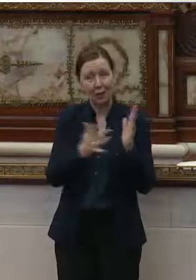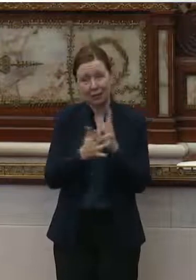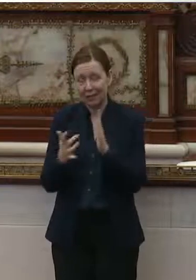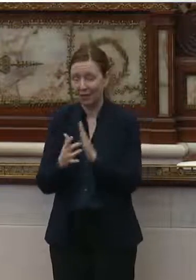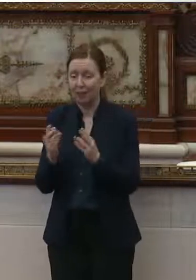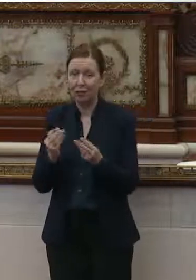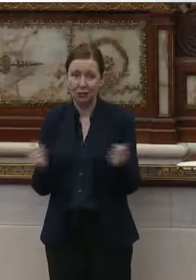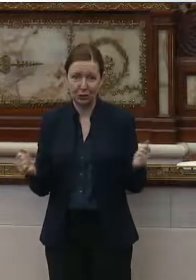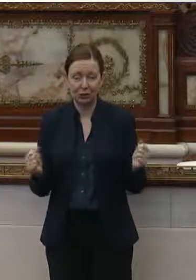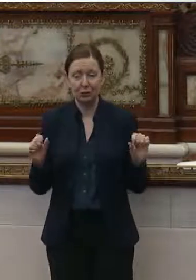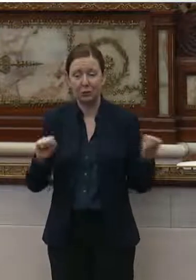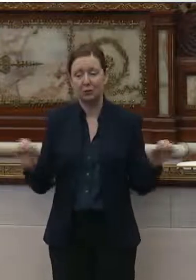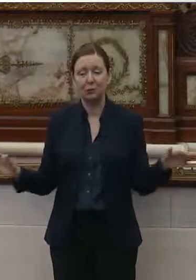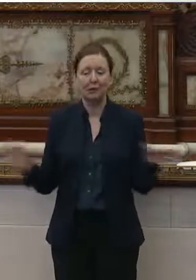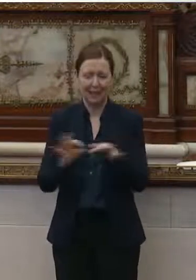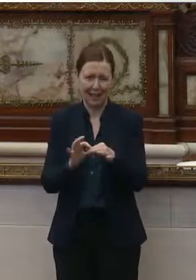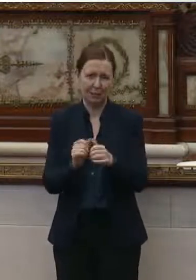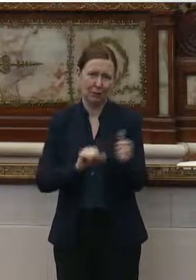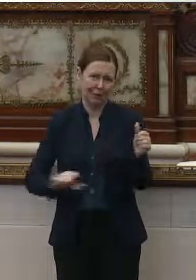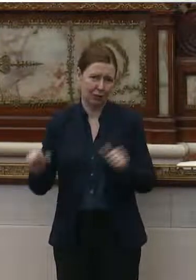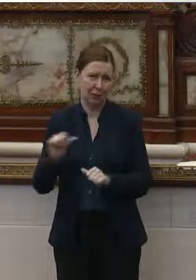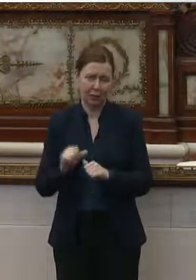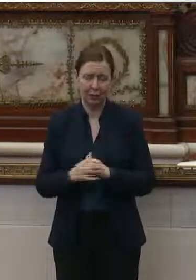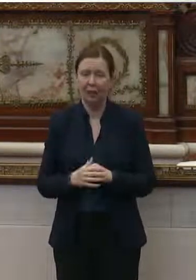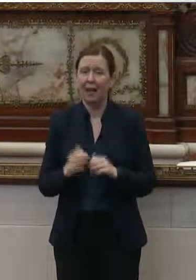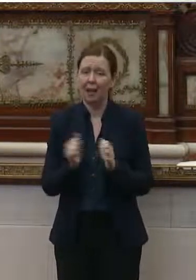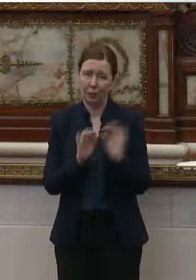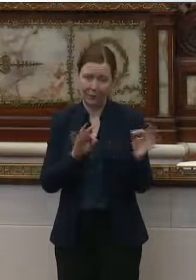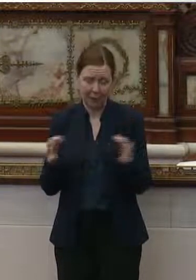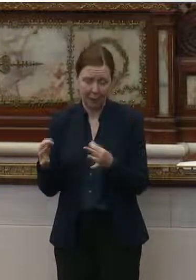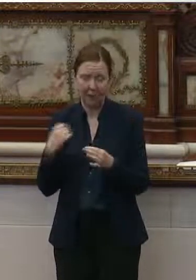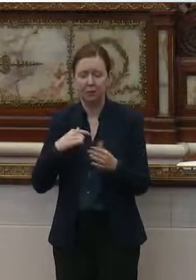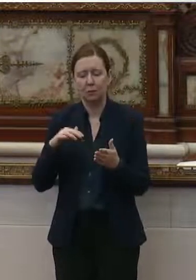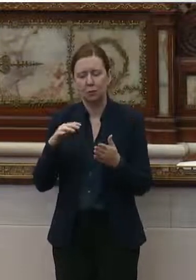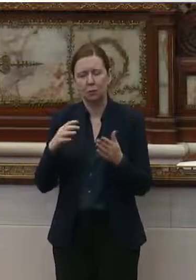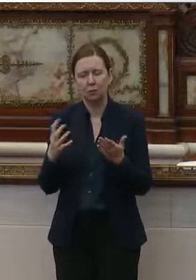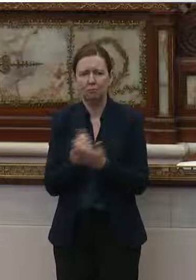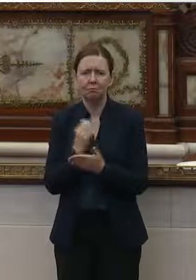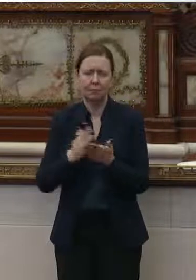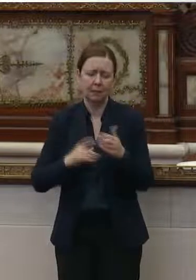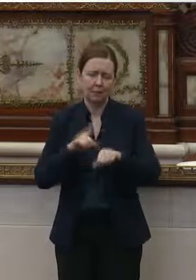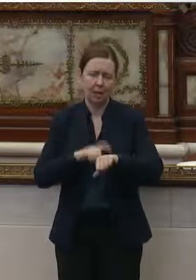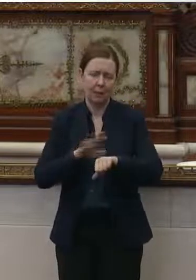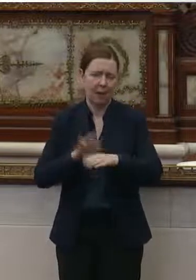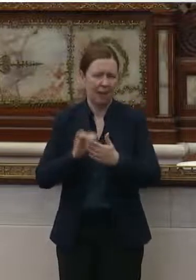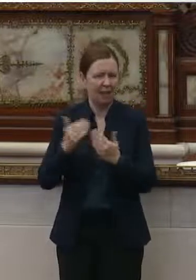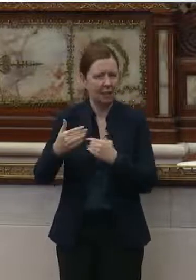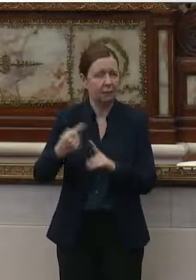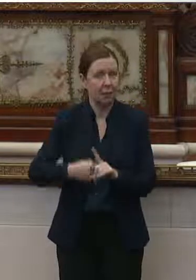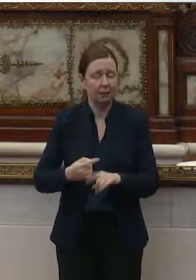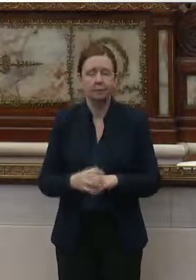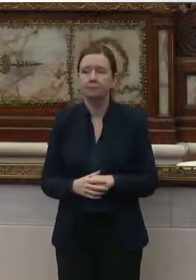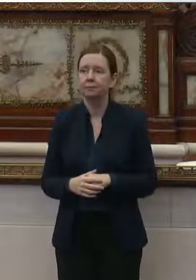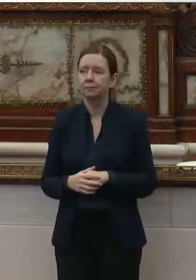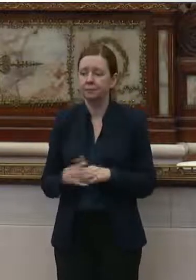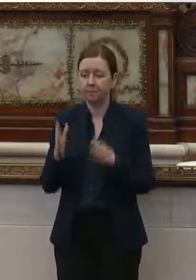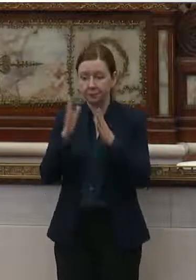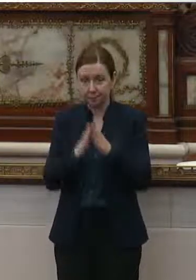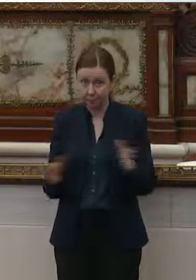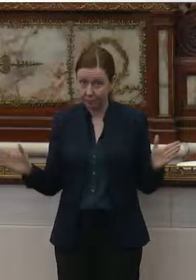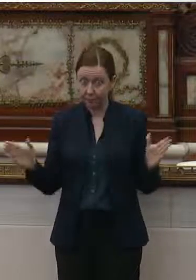solutions to be able to connect better with loved ones? So we're going to be spending some time on that in the next month. So overall,